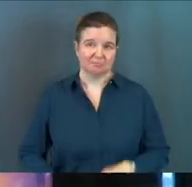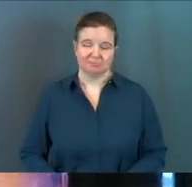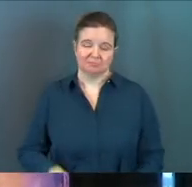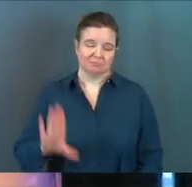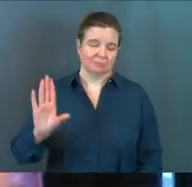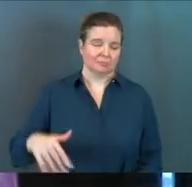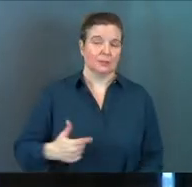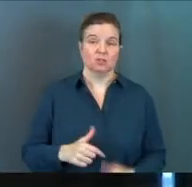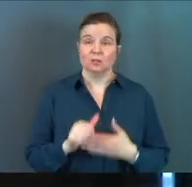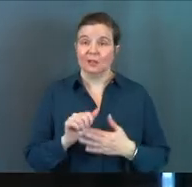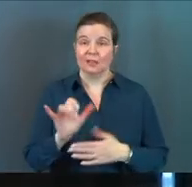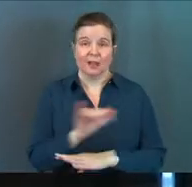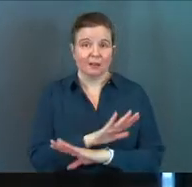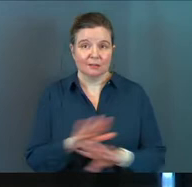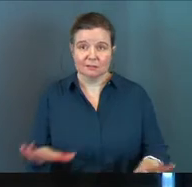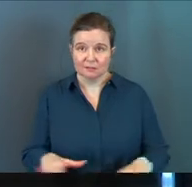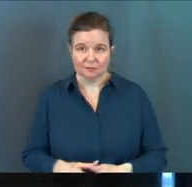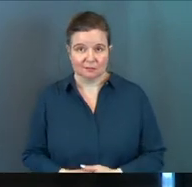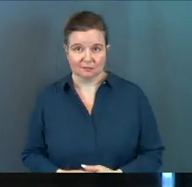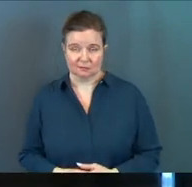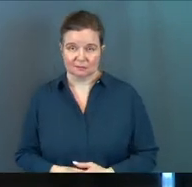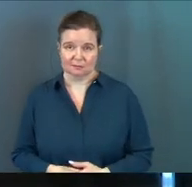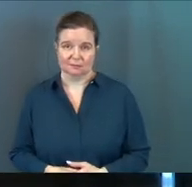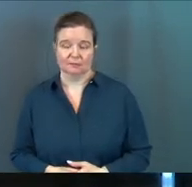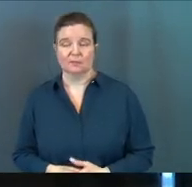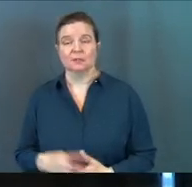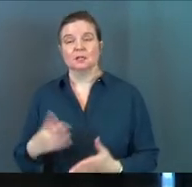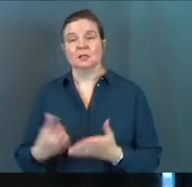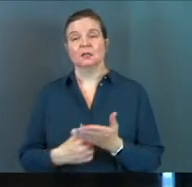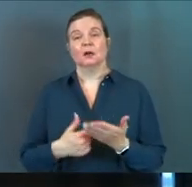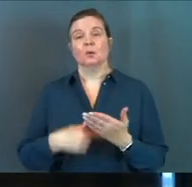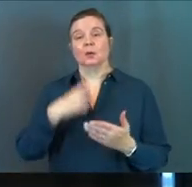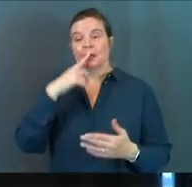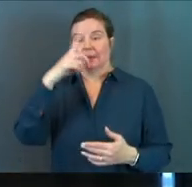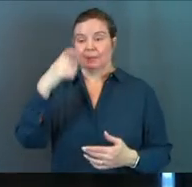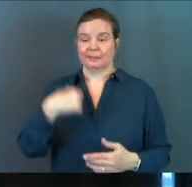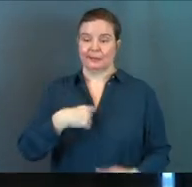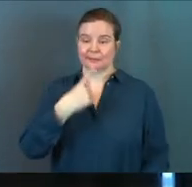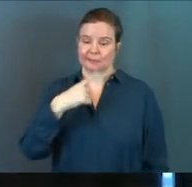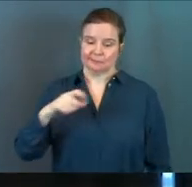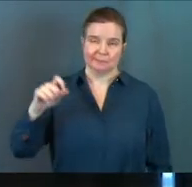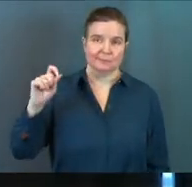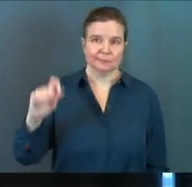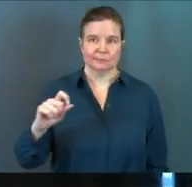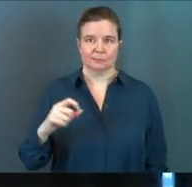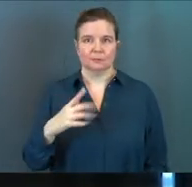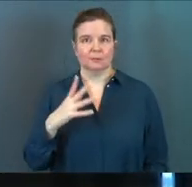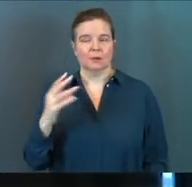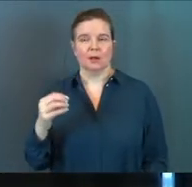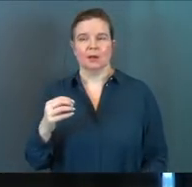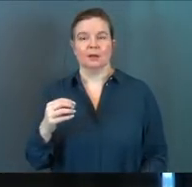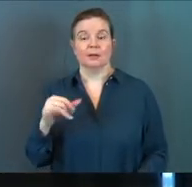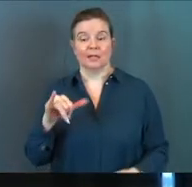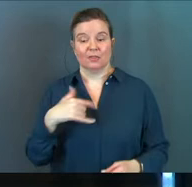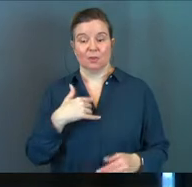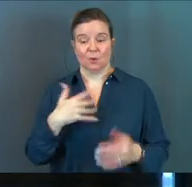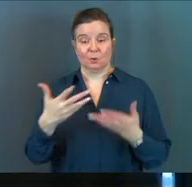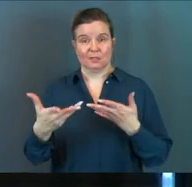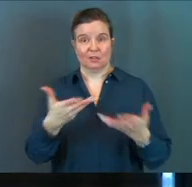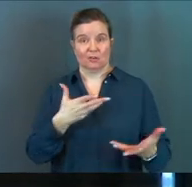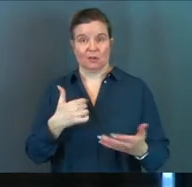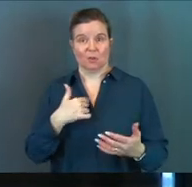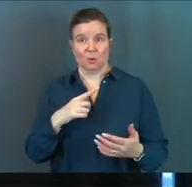It shouldn't lead to that. So sometimes we say, because I said so to those kids. And in those